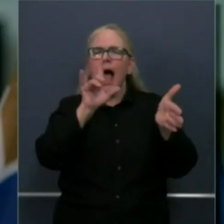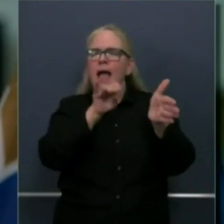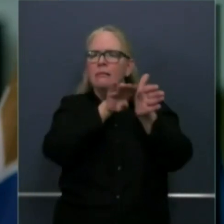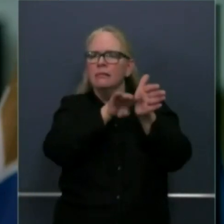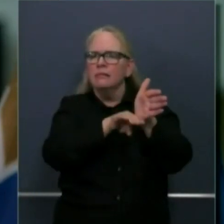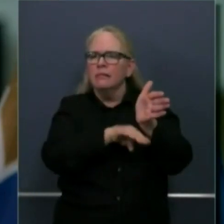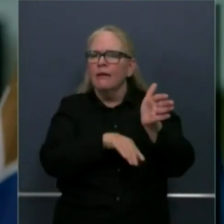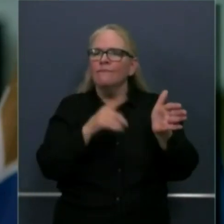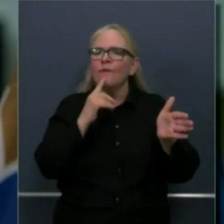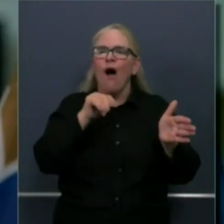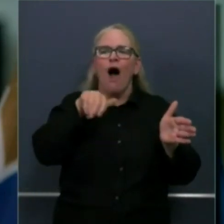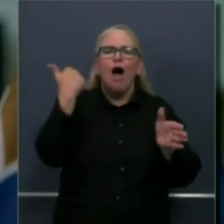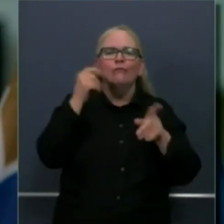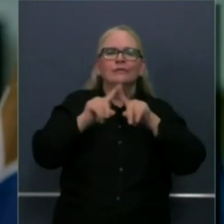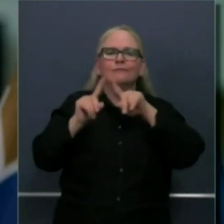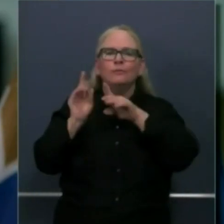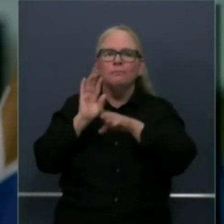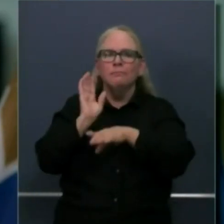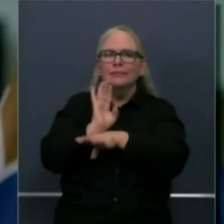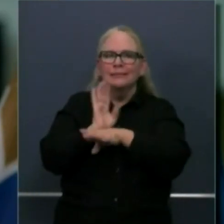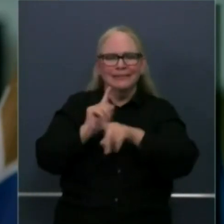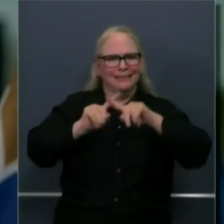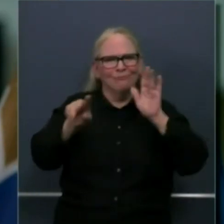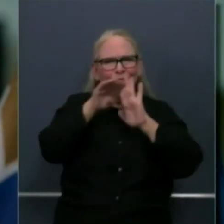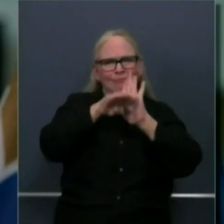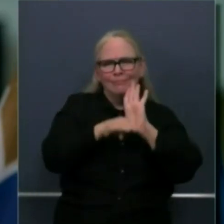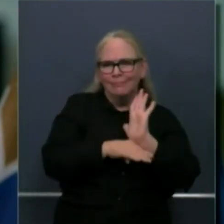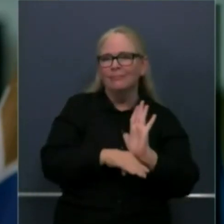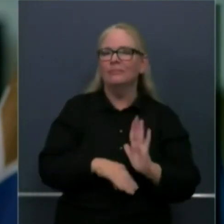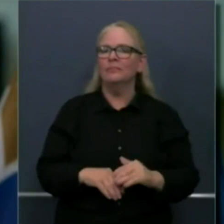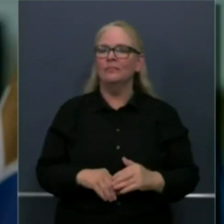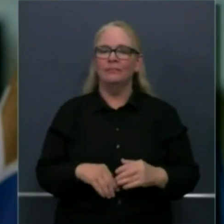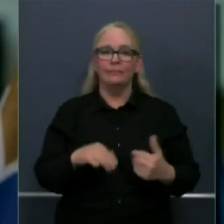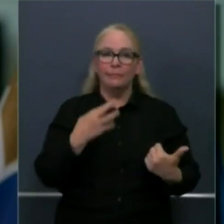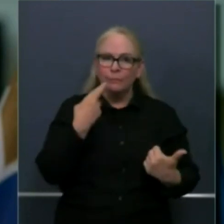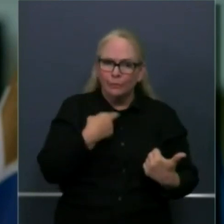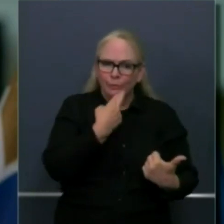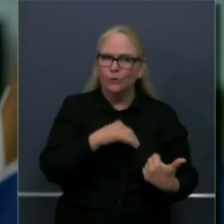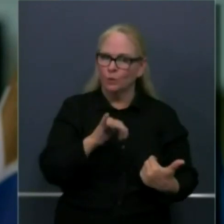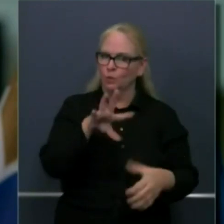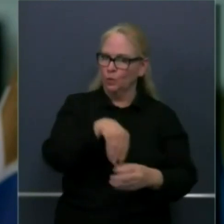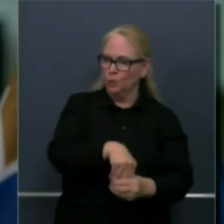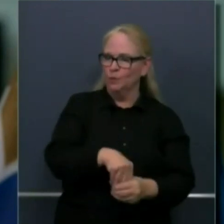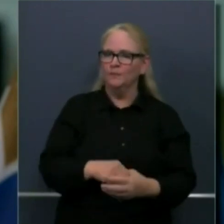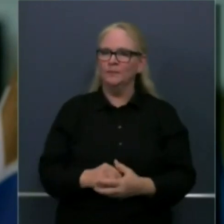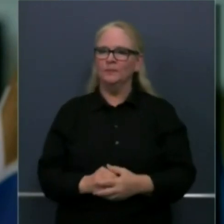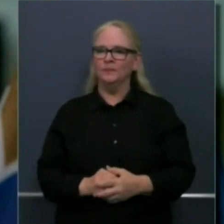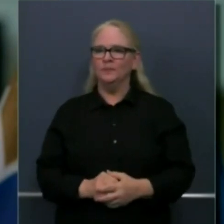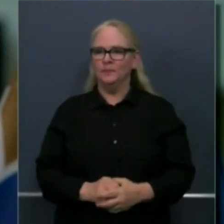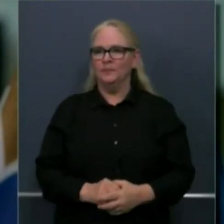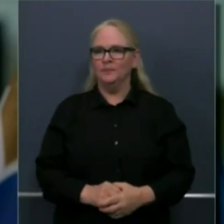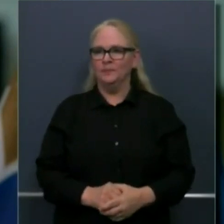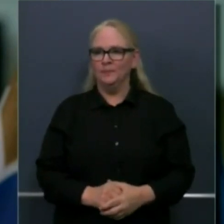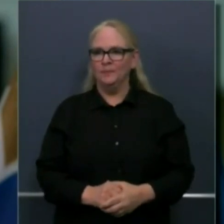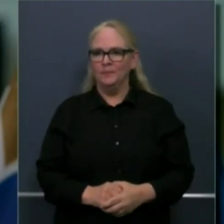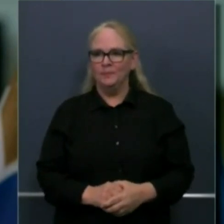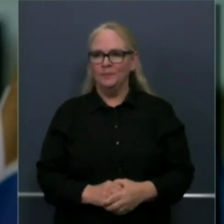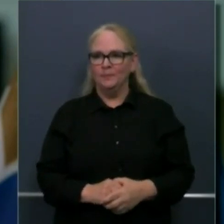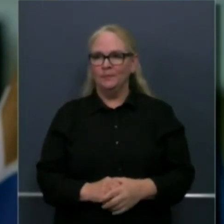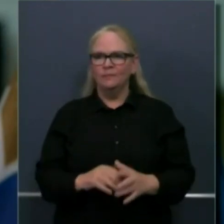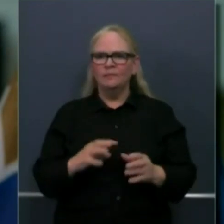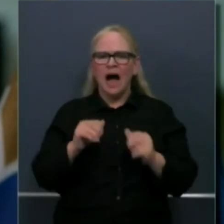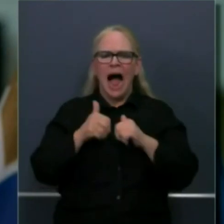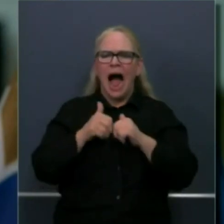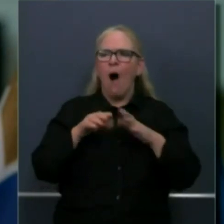in this state including the restaurant industry and guidelines for reopening in in room dining